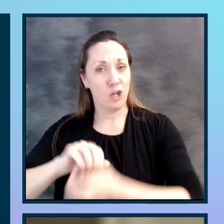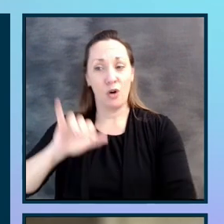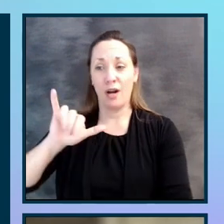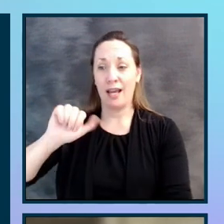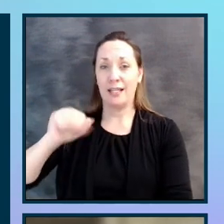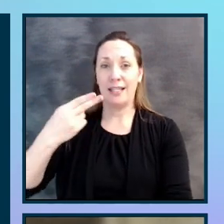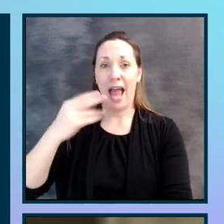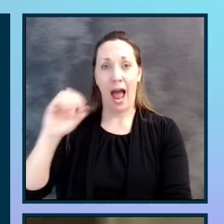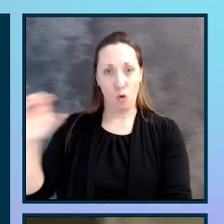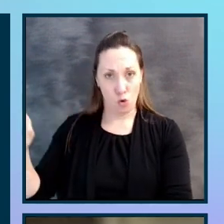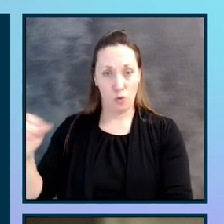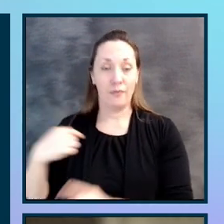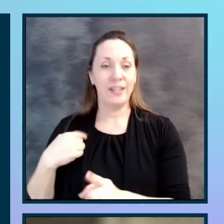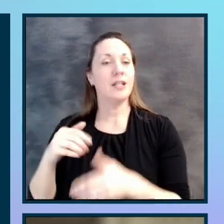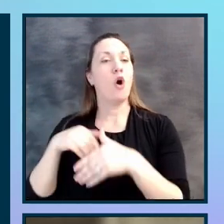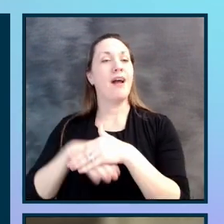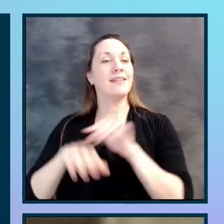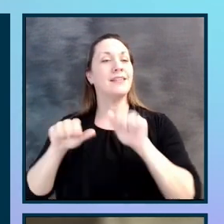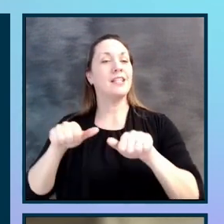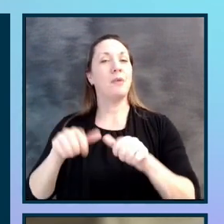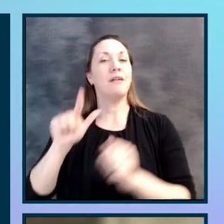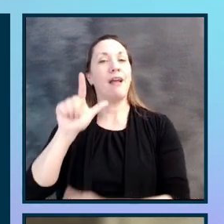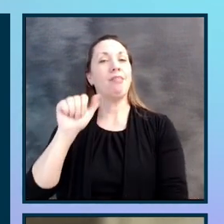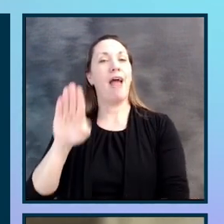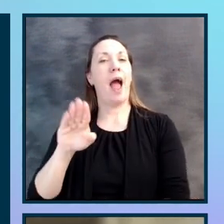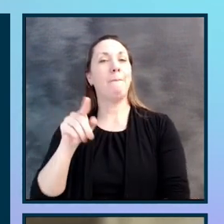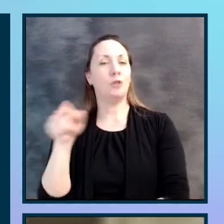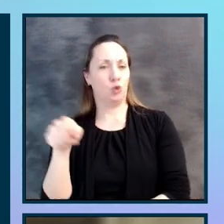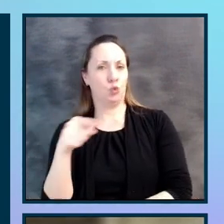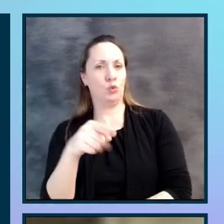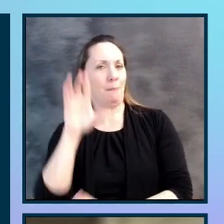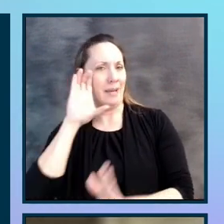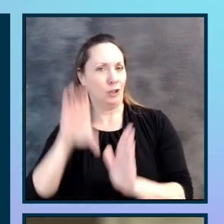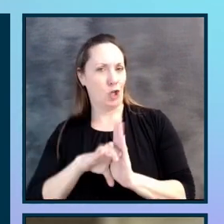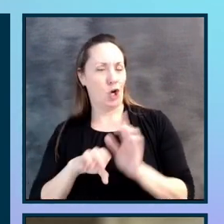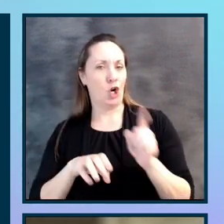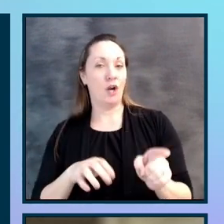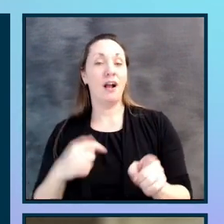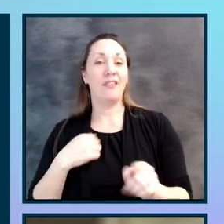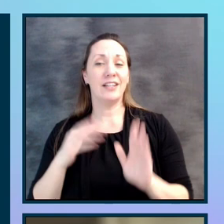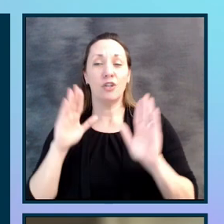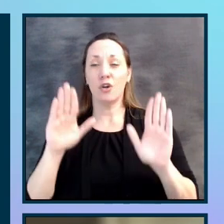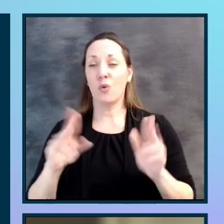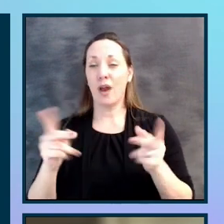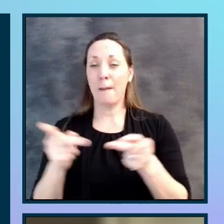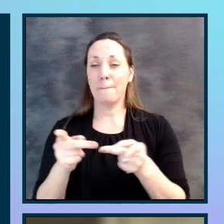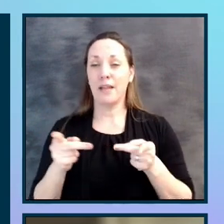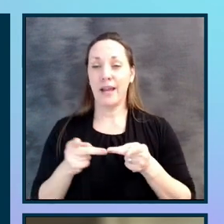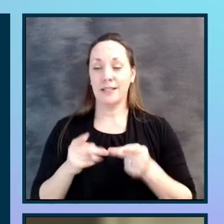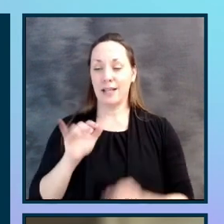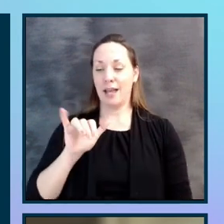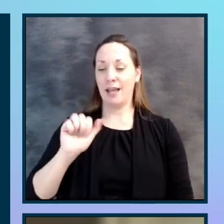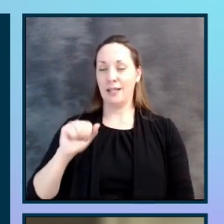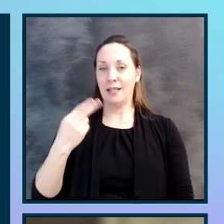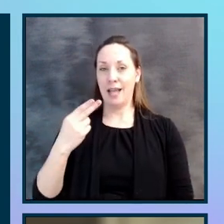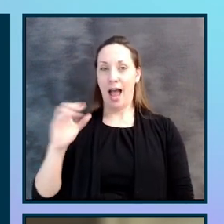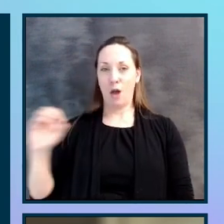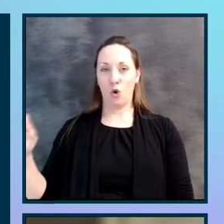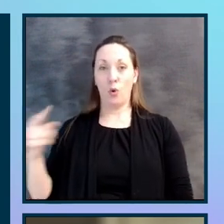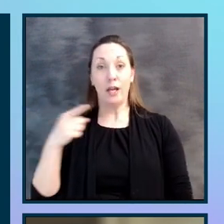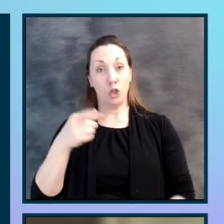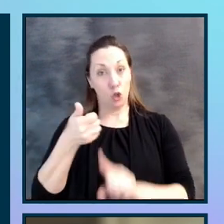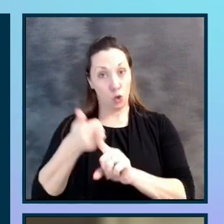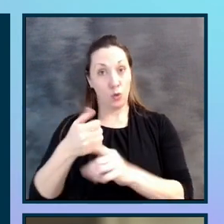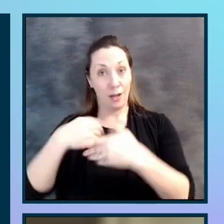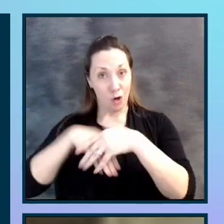bring as many, this is our accessibility lab on the screen as well. Really great place at Yahoo. And you could go in there and